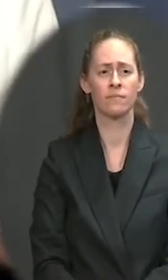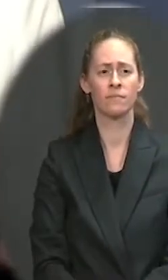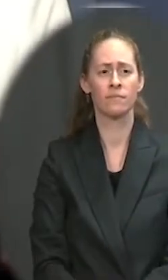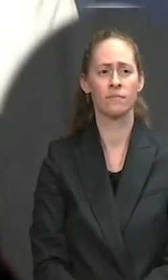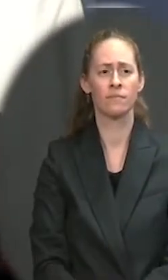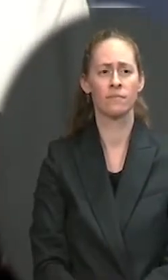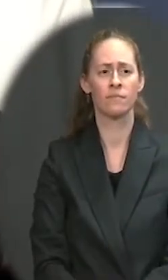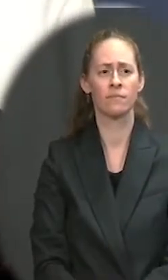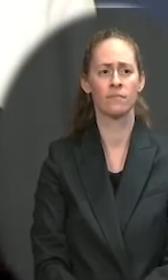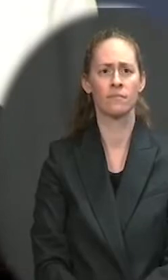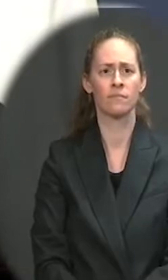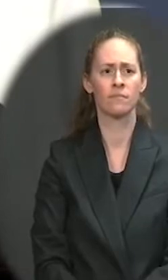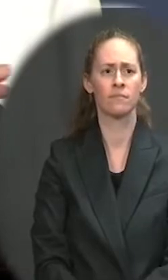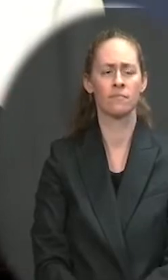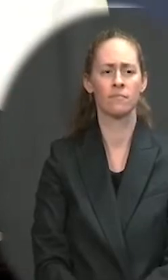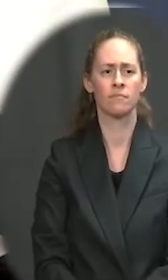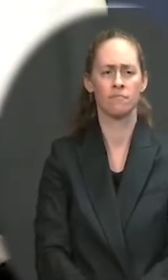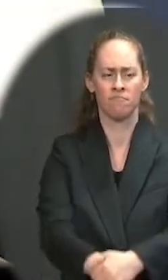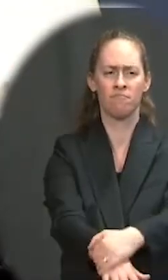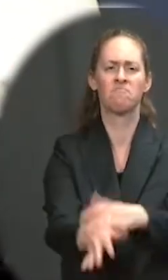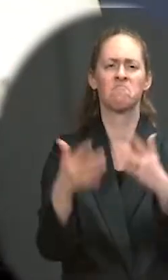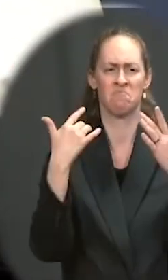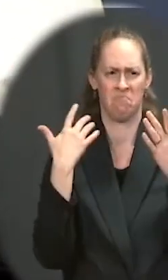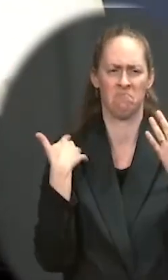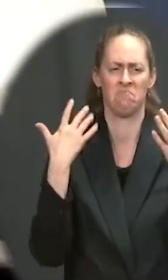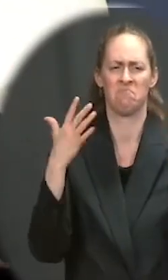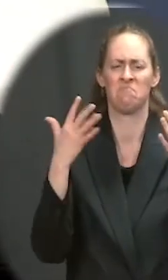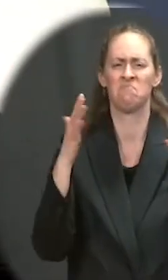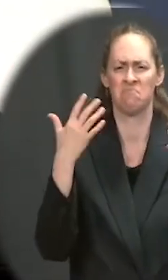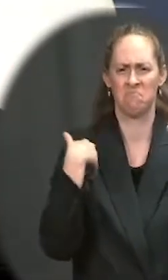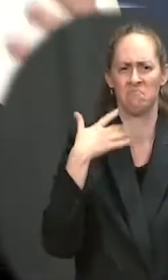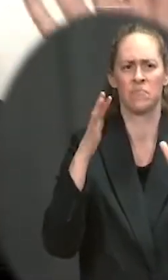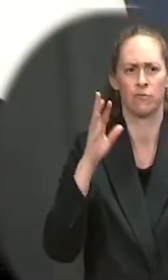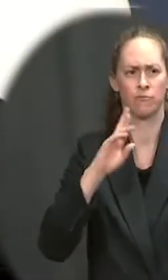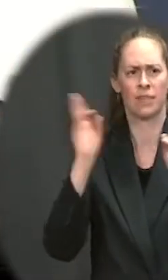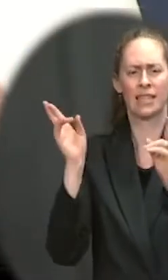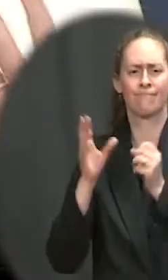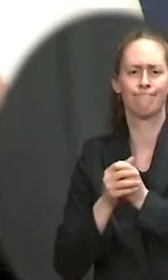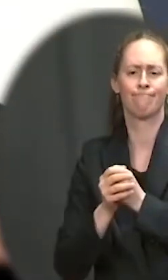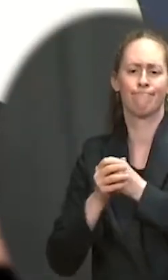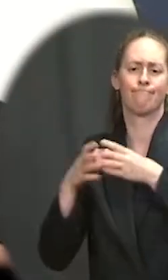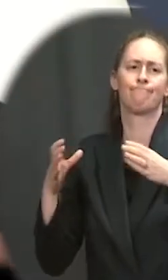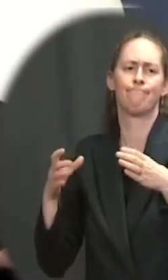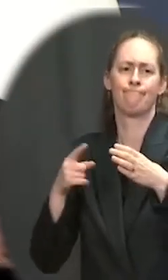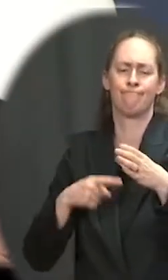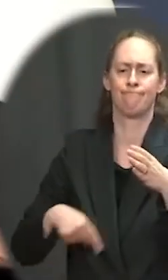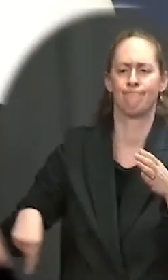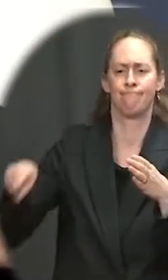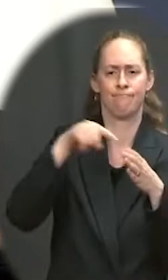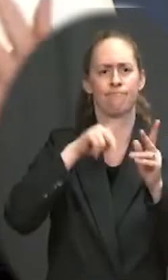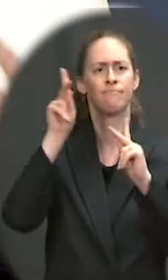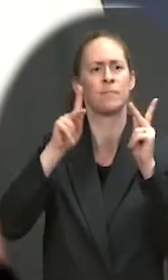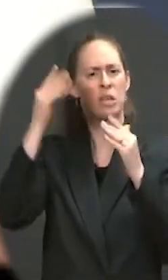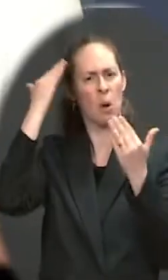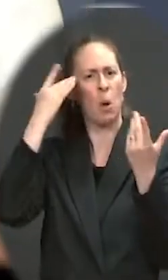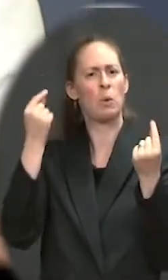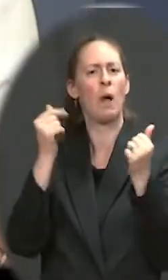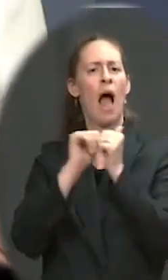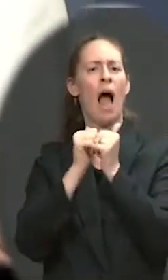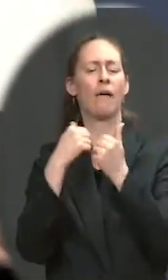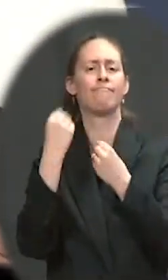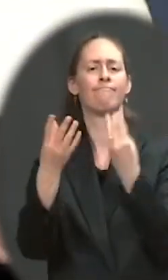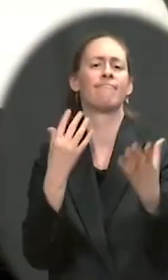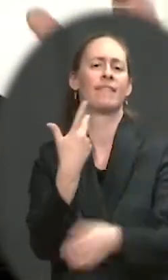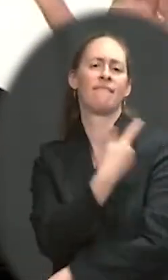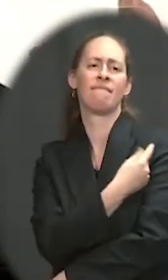step some time ago to expand the type of individuals who are qualified to be vaccinators because early on, we